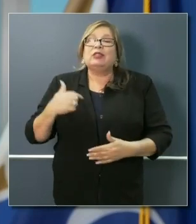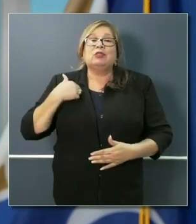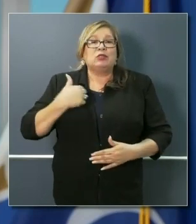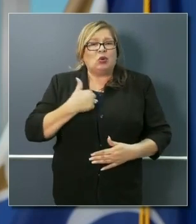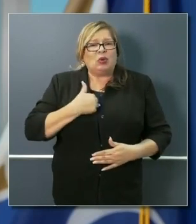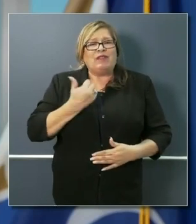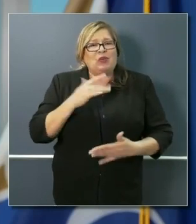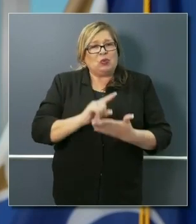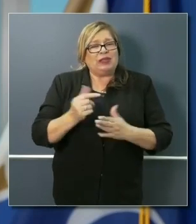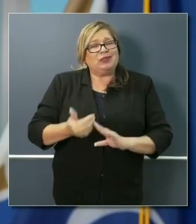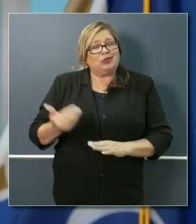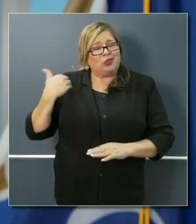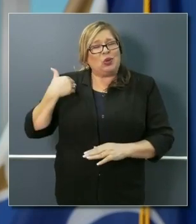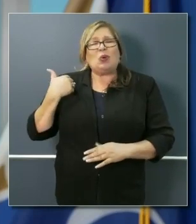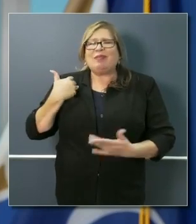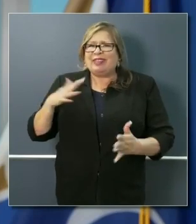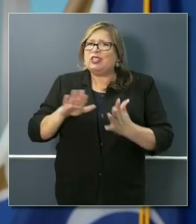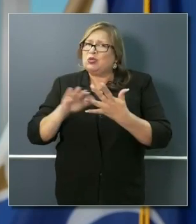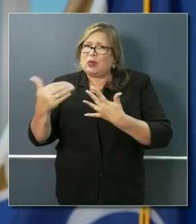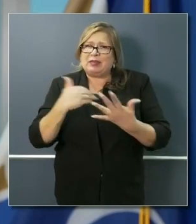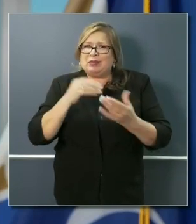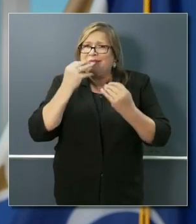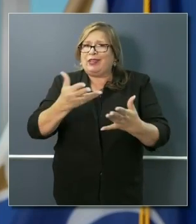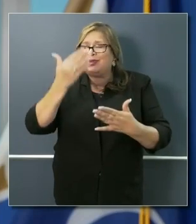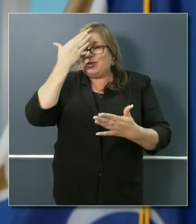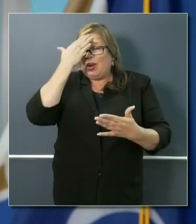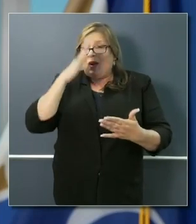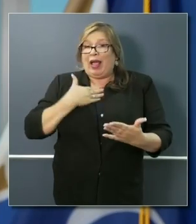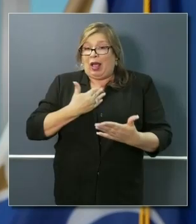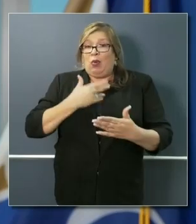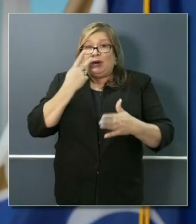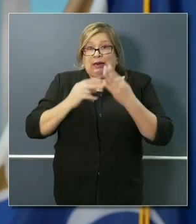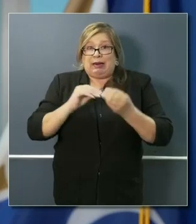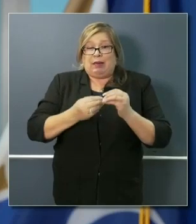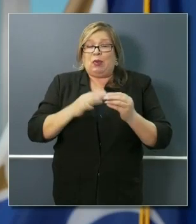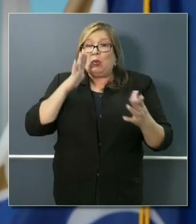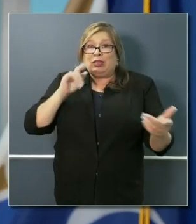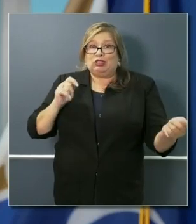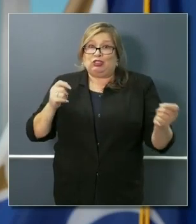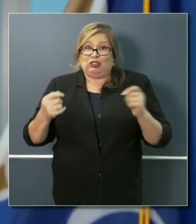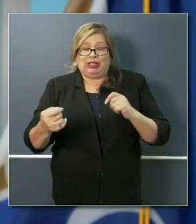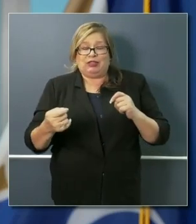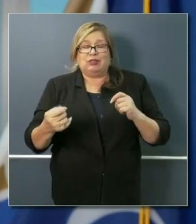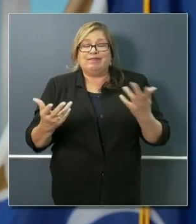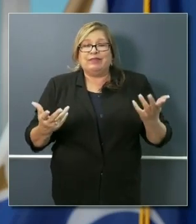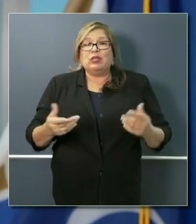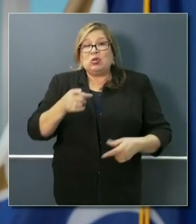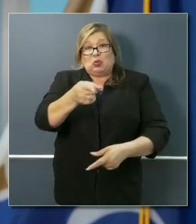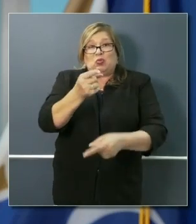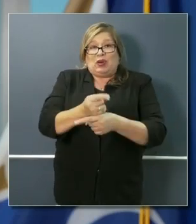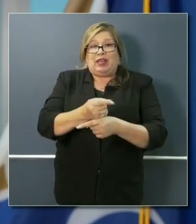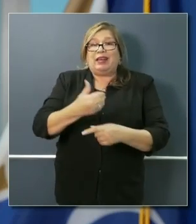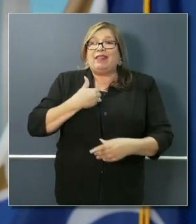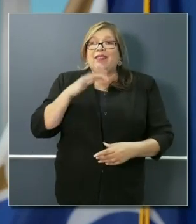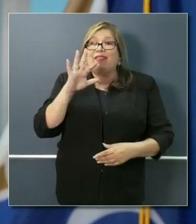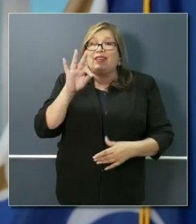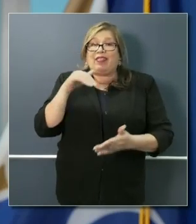very transparent about this. We said those numbers would change, and they did. You're correct. It's 59